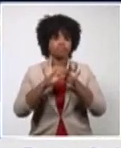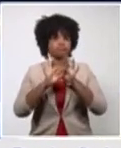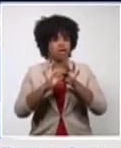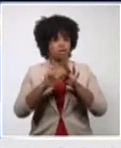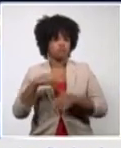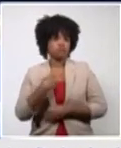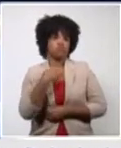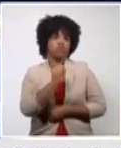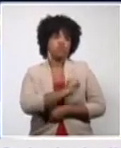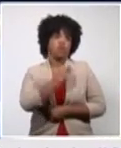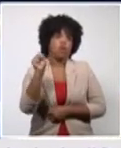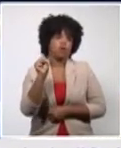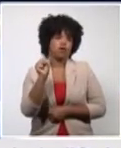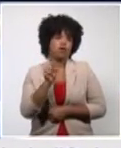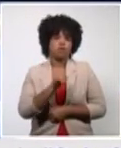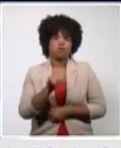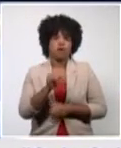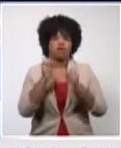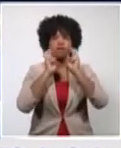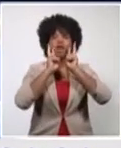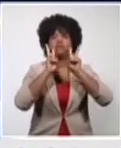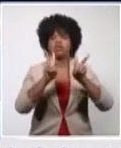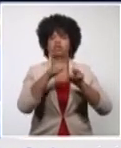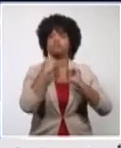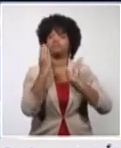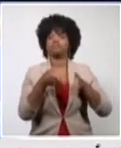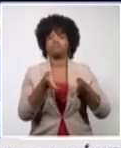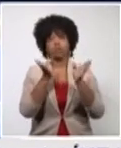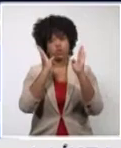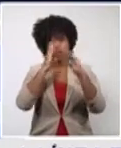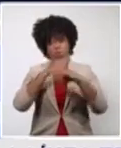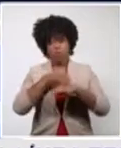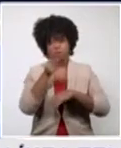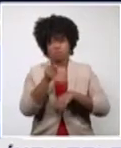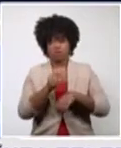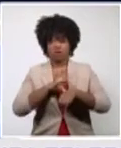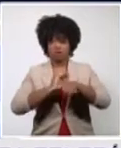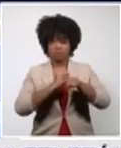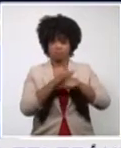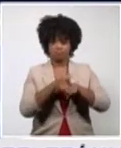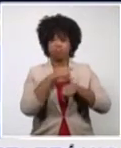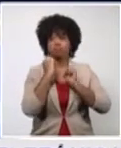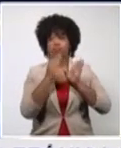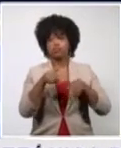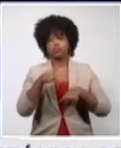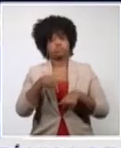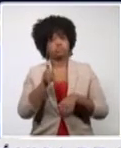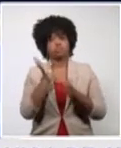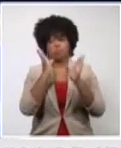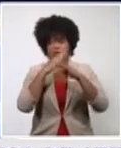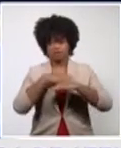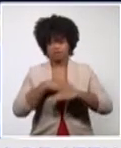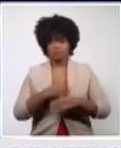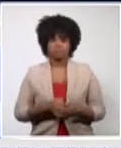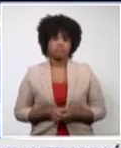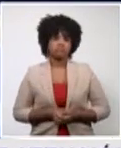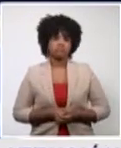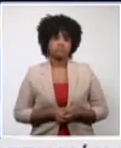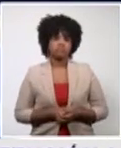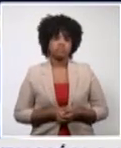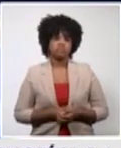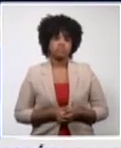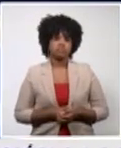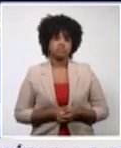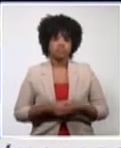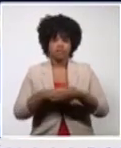done, because even with the presence of critical and serious cases, we are succeeding in saving the lives of patients with COVID-19